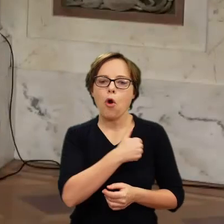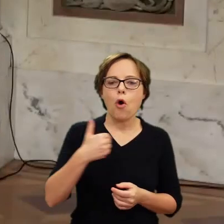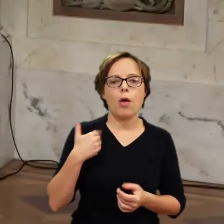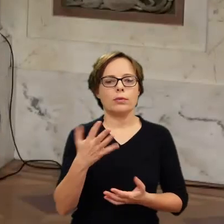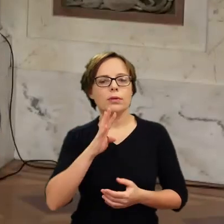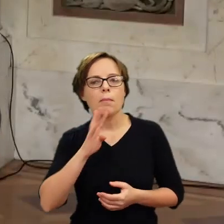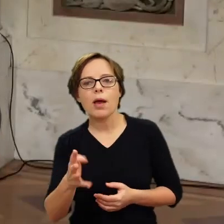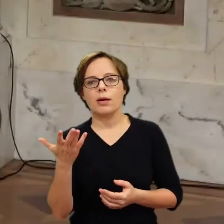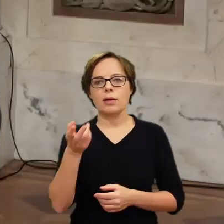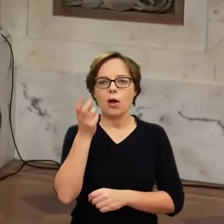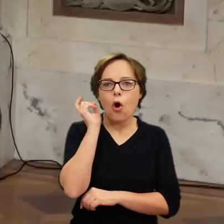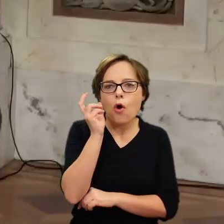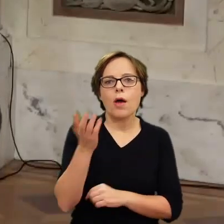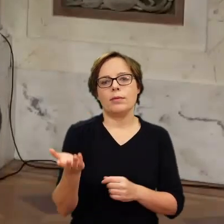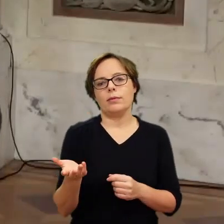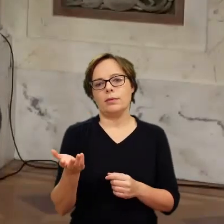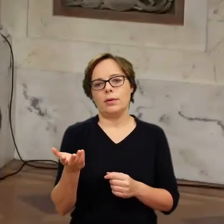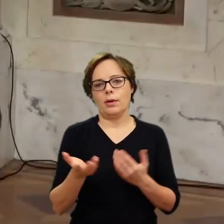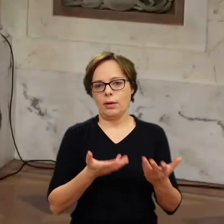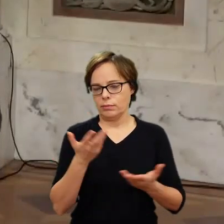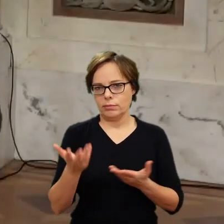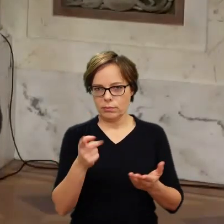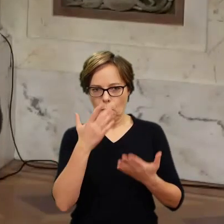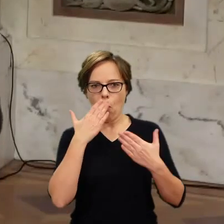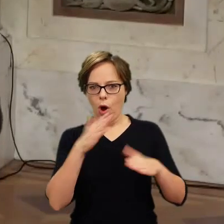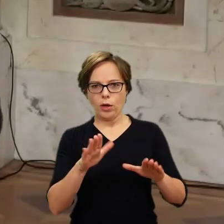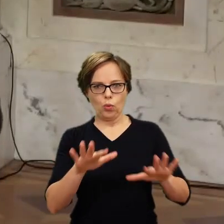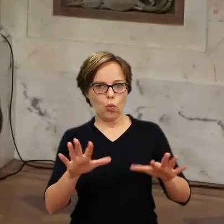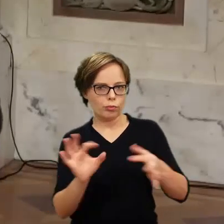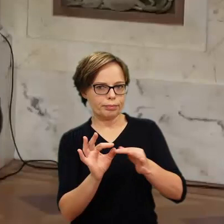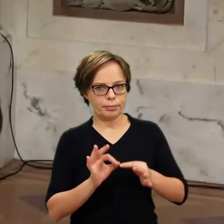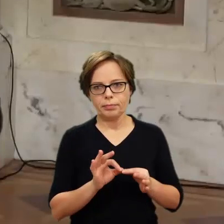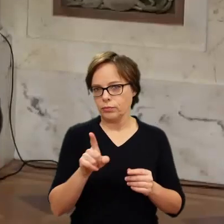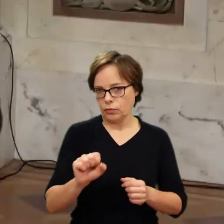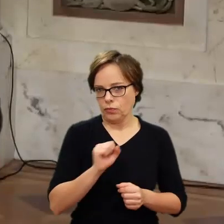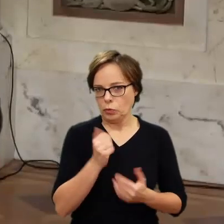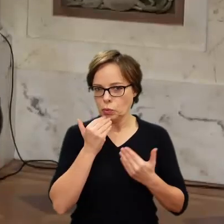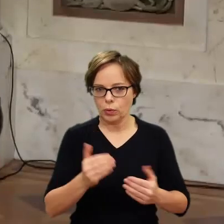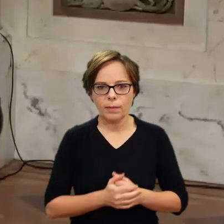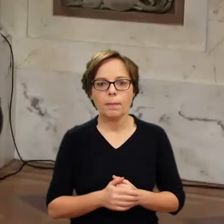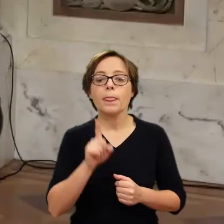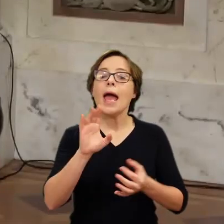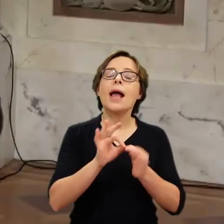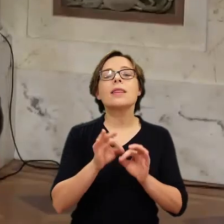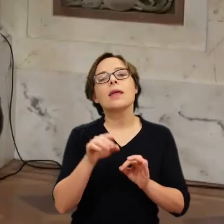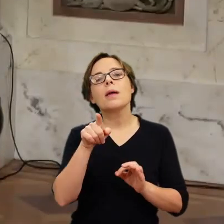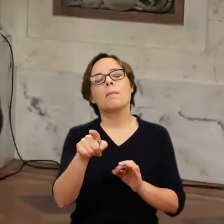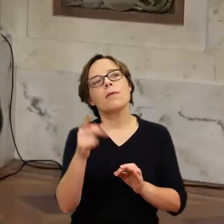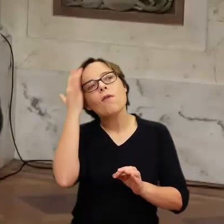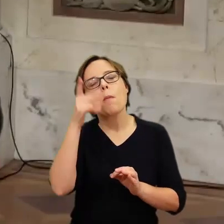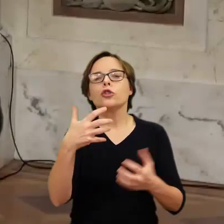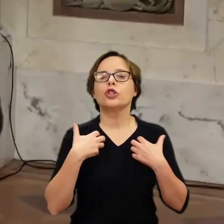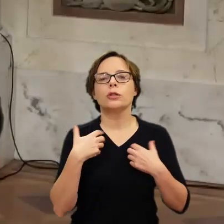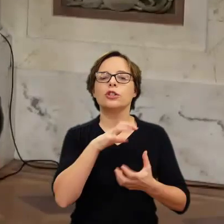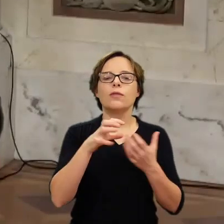with America, the Dutch, the Netherlands. If you were in an ideal world, and you